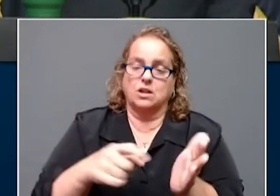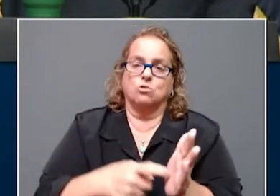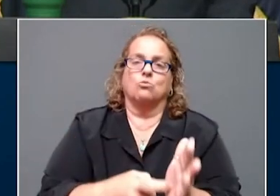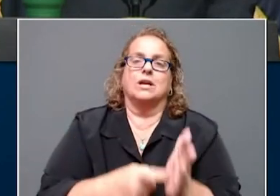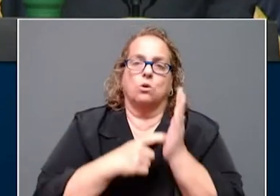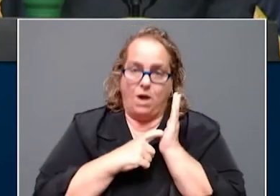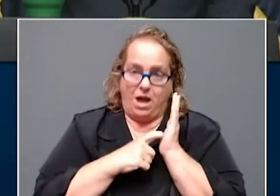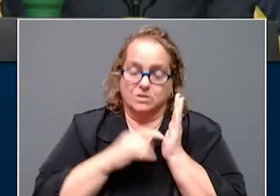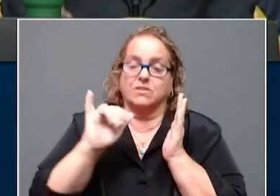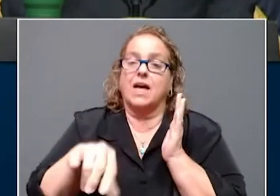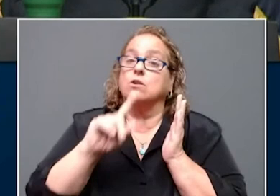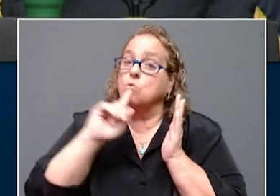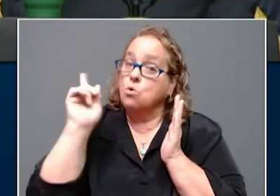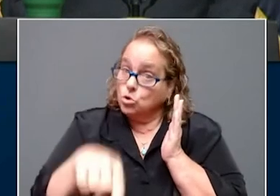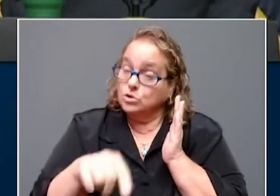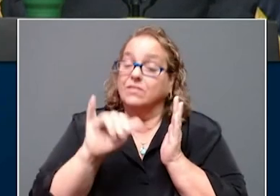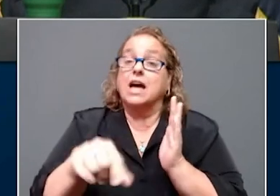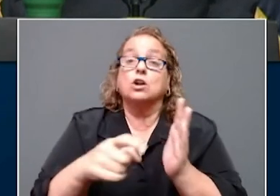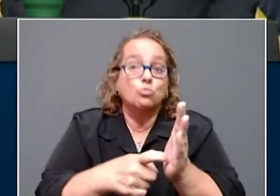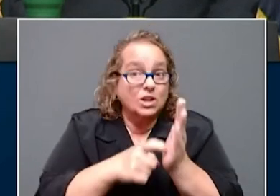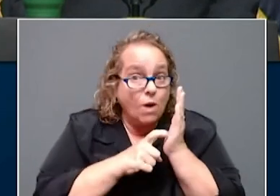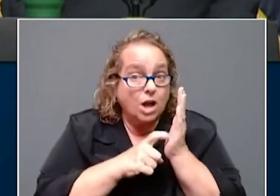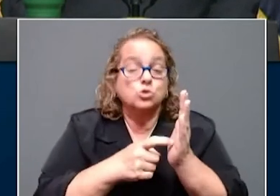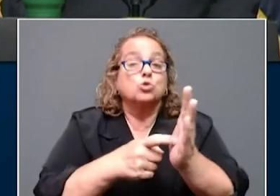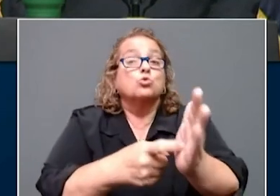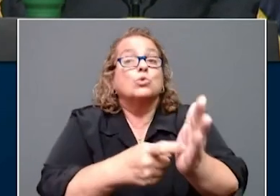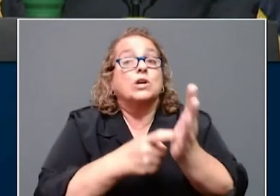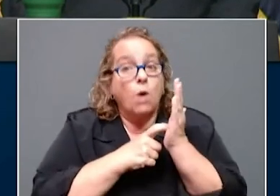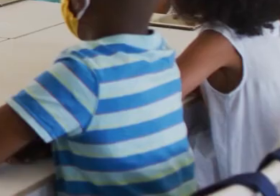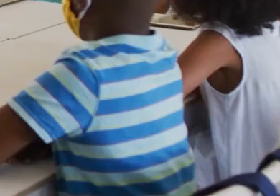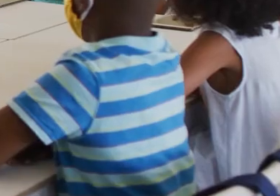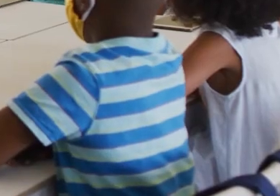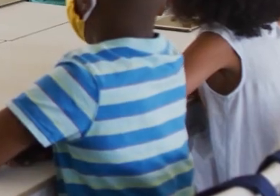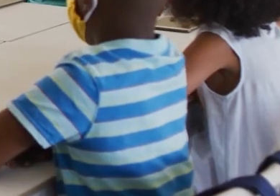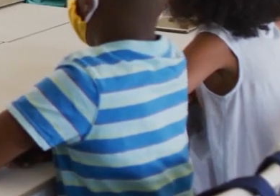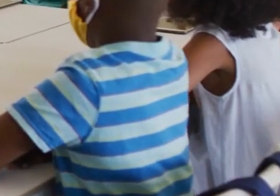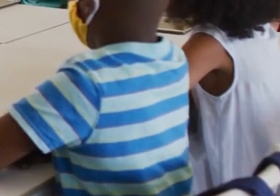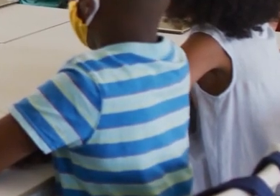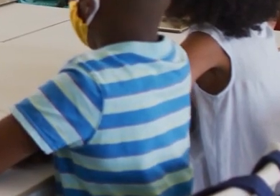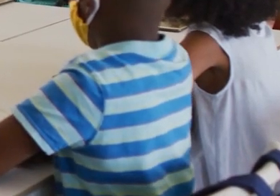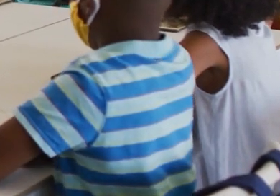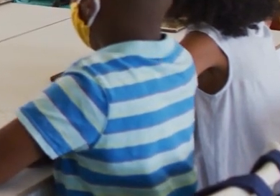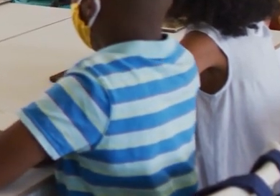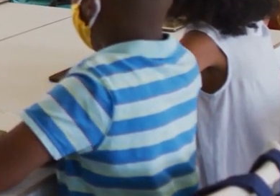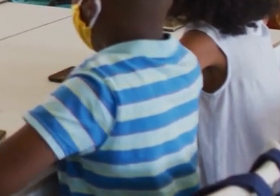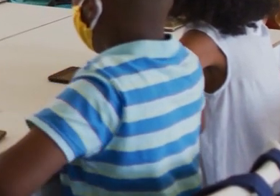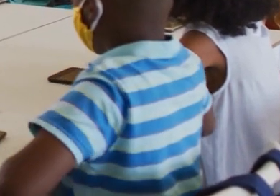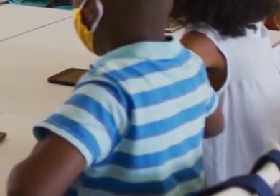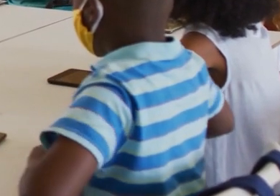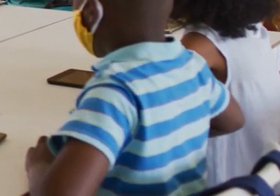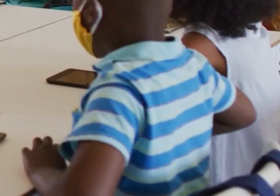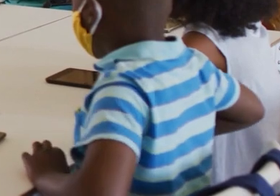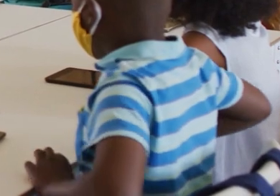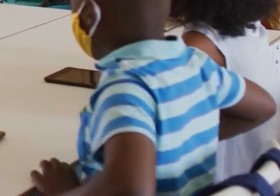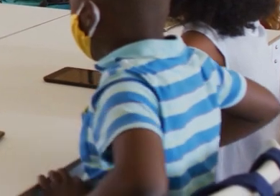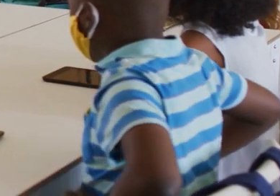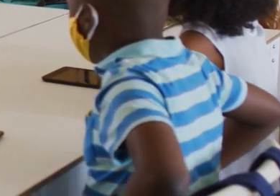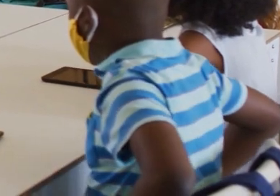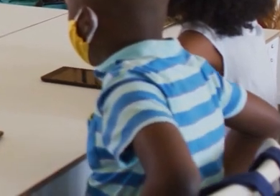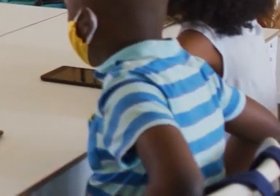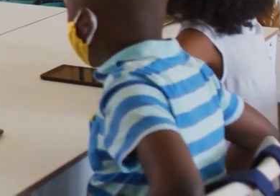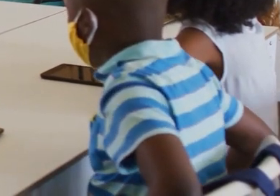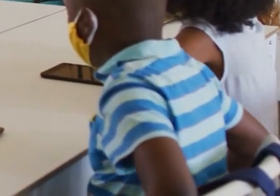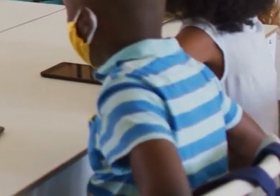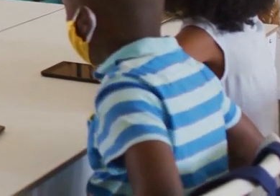wear a mask. This is how we make sure we protect our children, but this is also